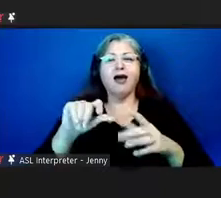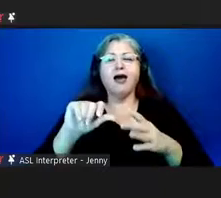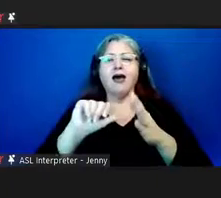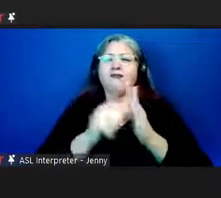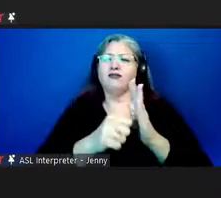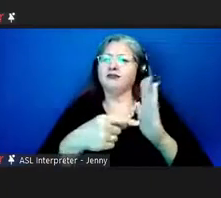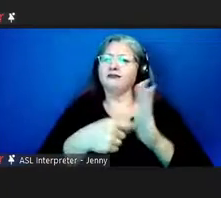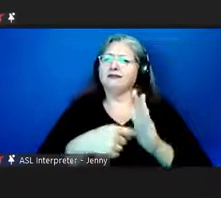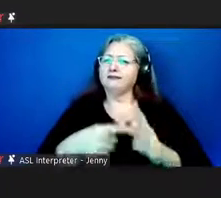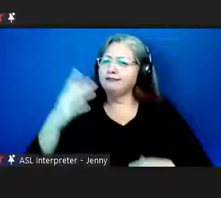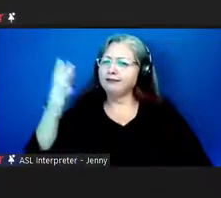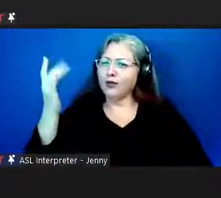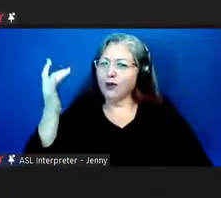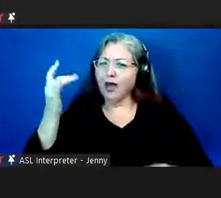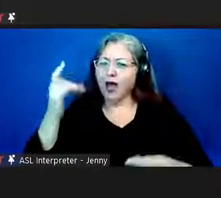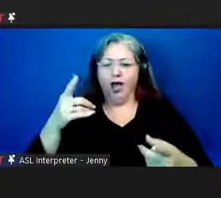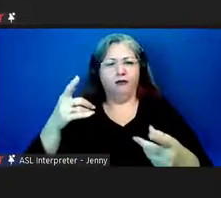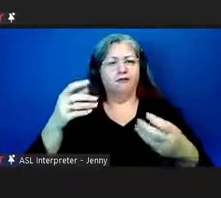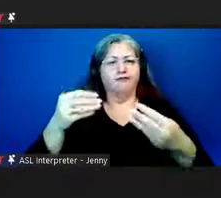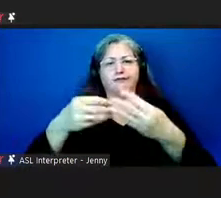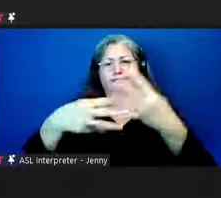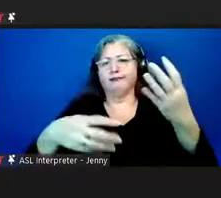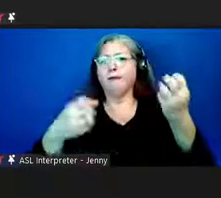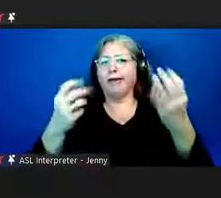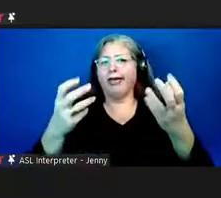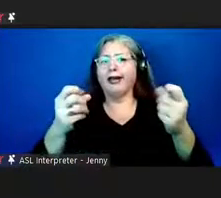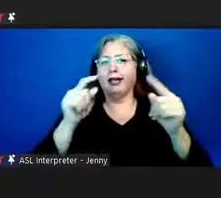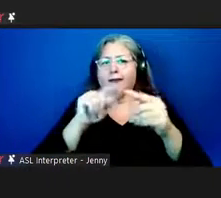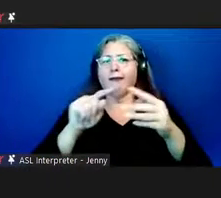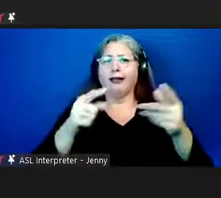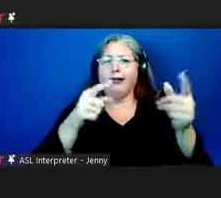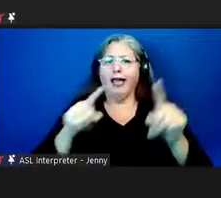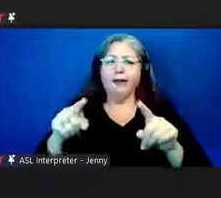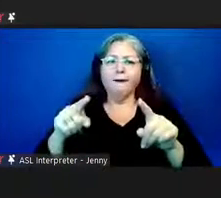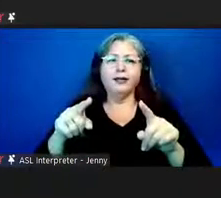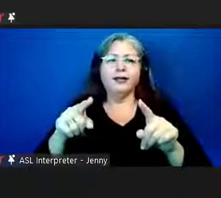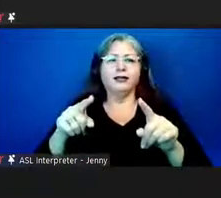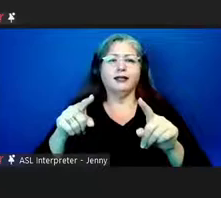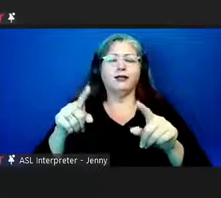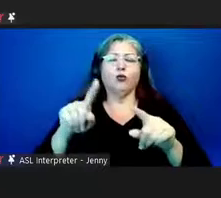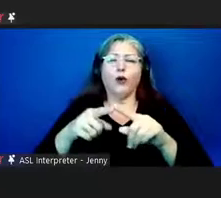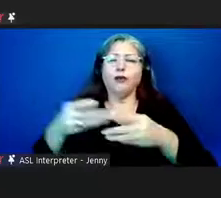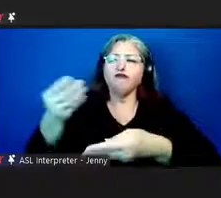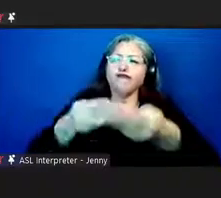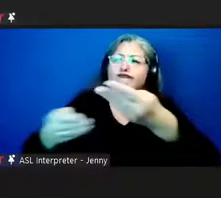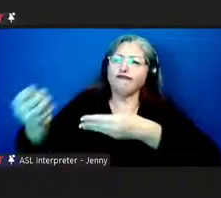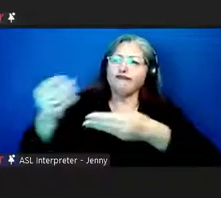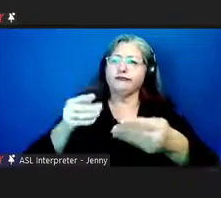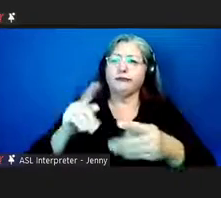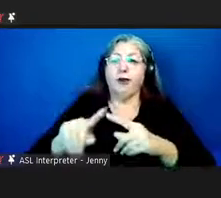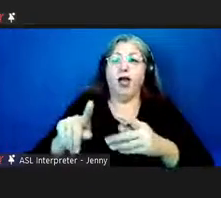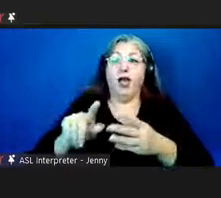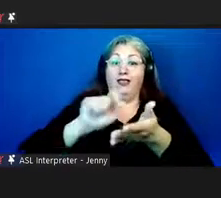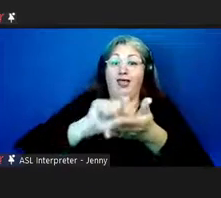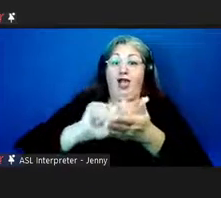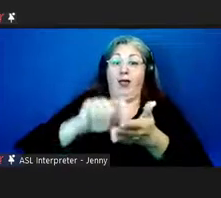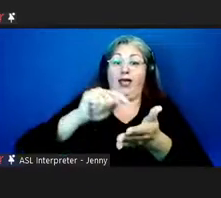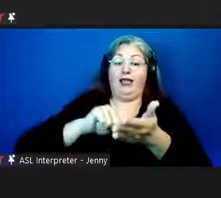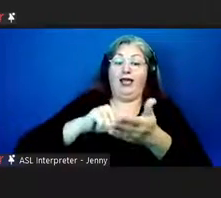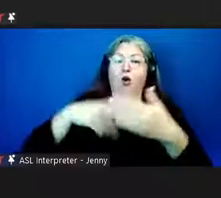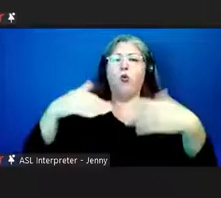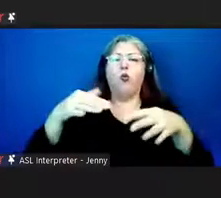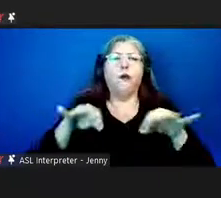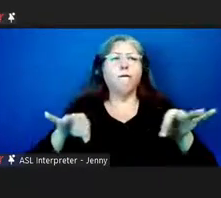one of the items there are many things that happened of course uh in exchange but this exchange was crucial